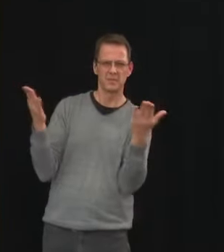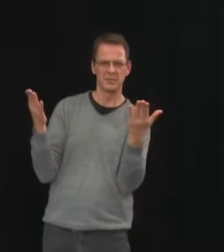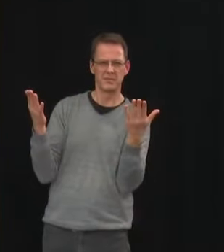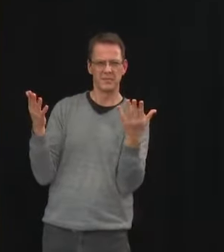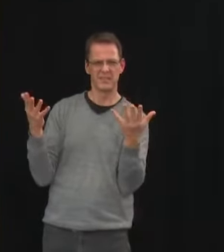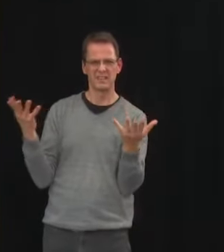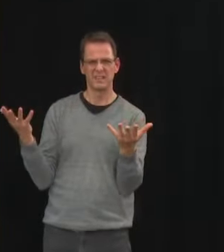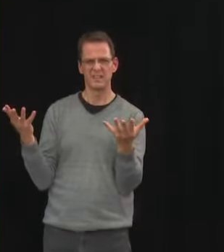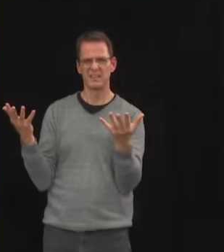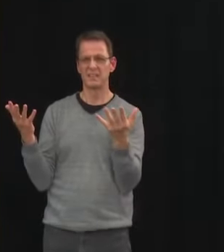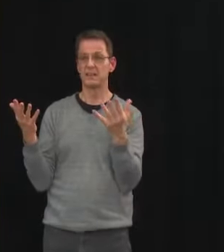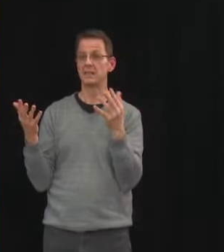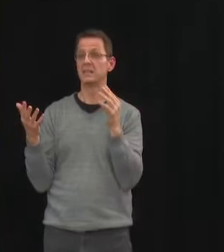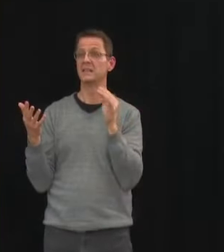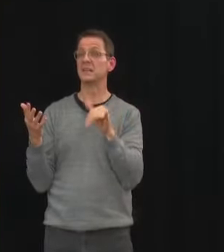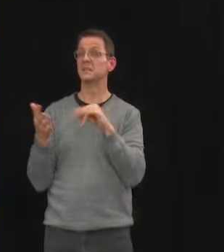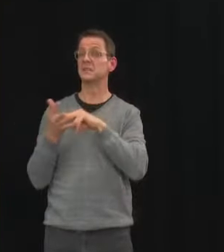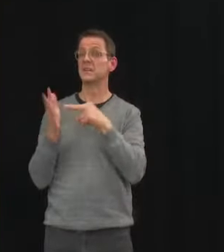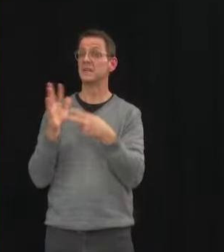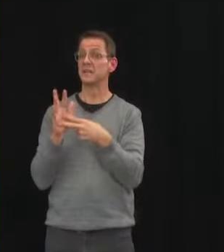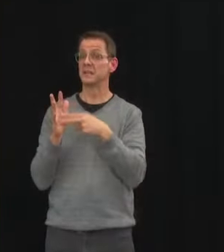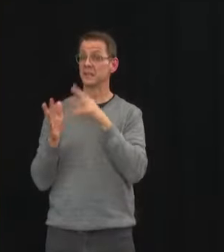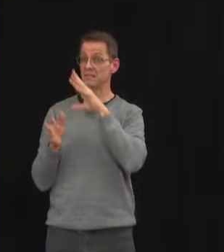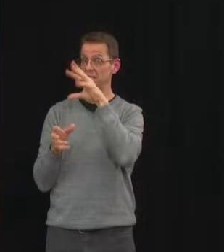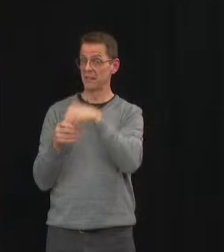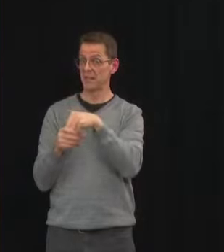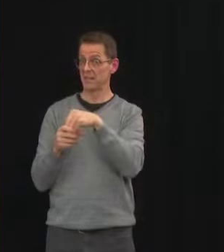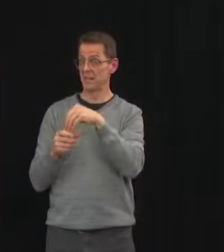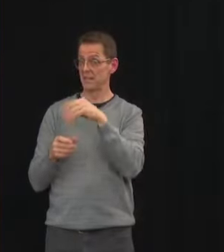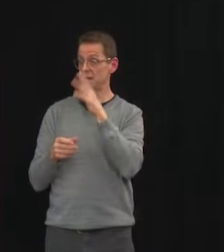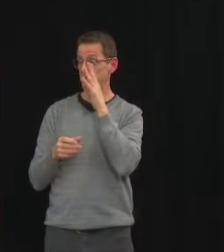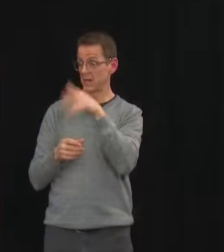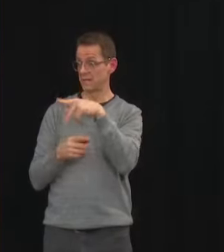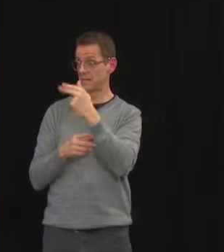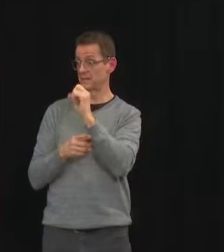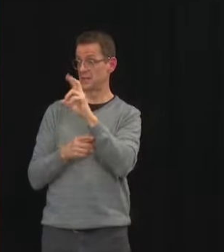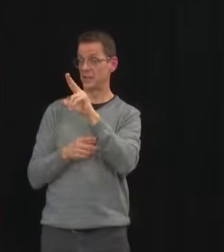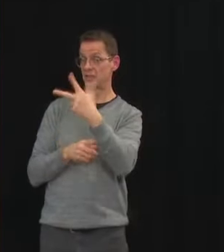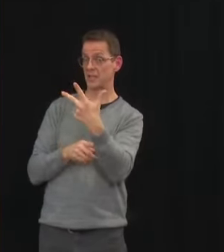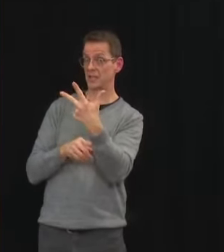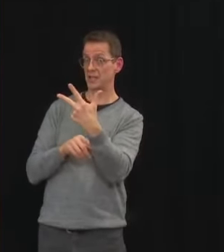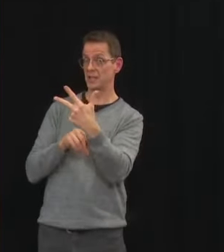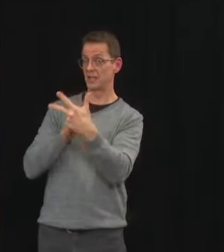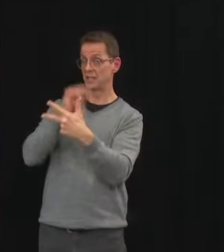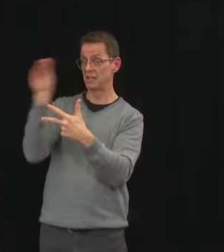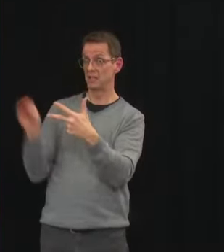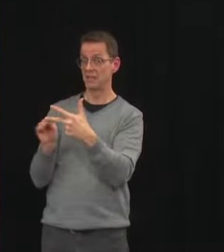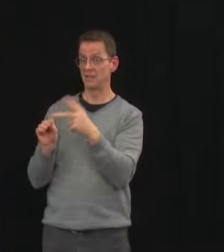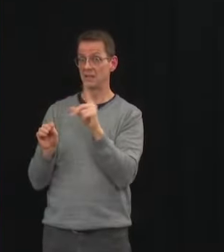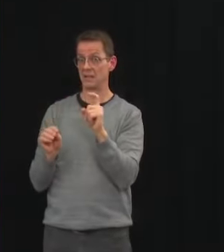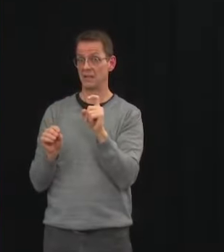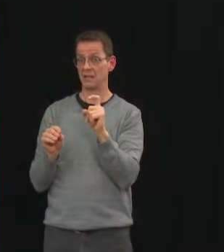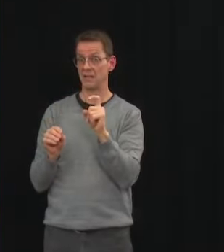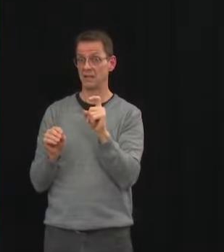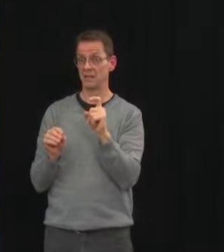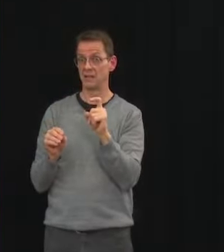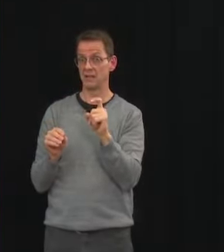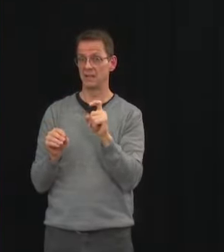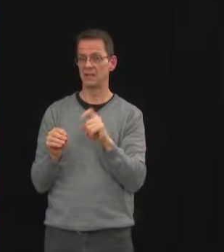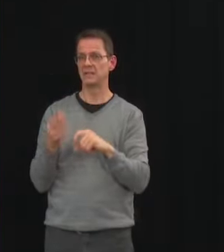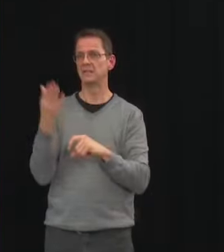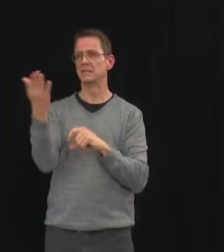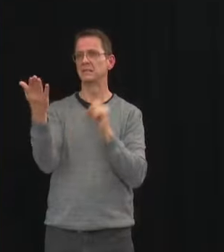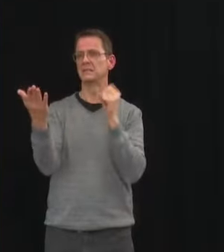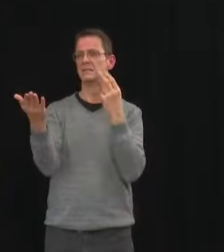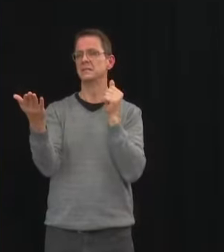That decision hasn't been made and so it's not that they've been delayed till step 3. It's still going to be up to the cabinet